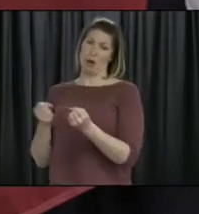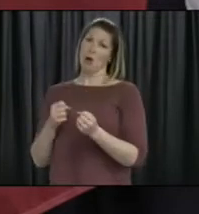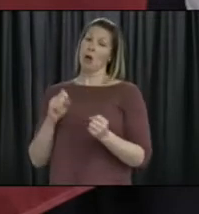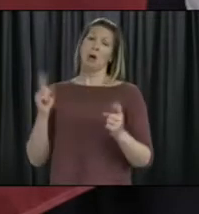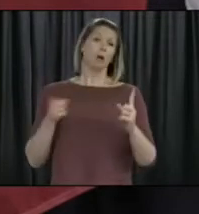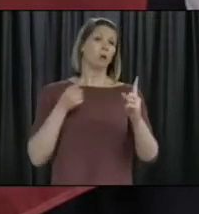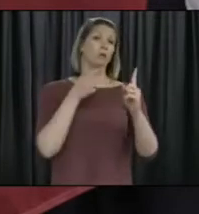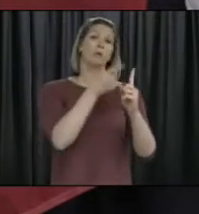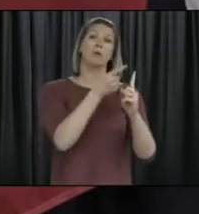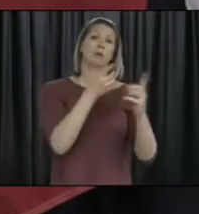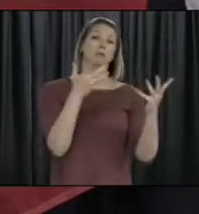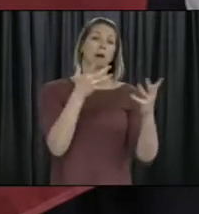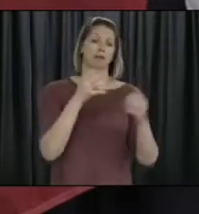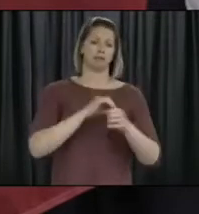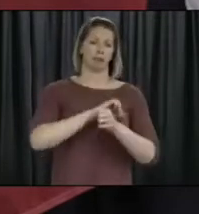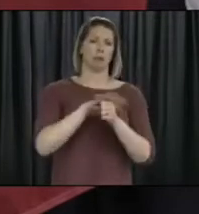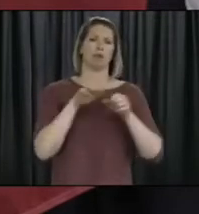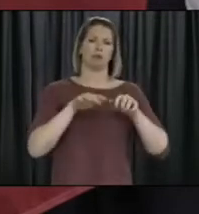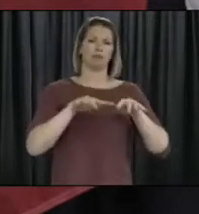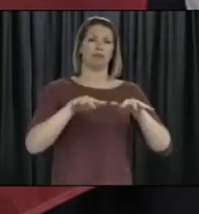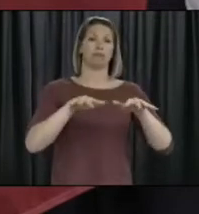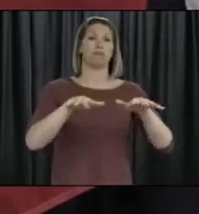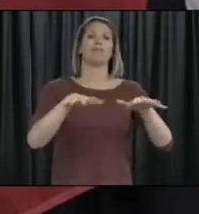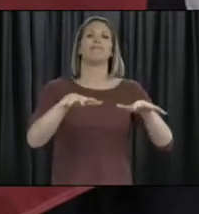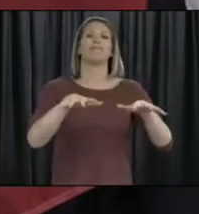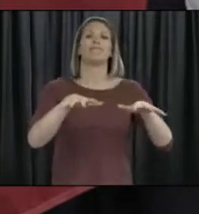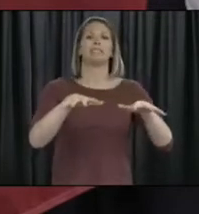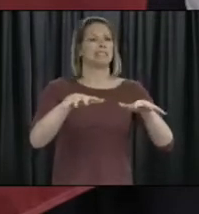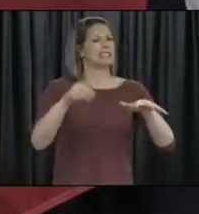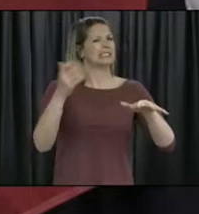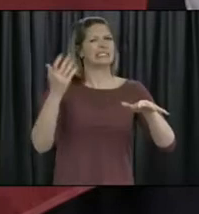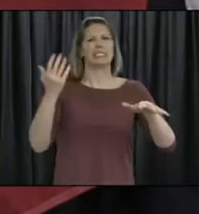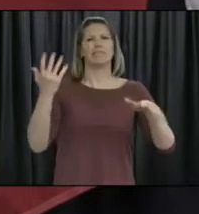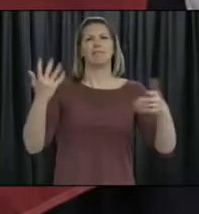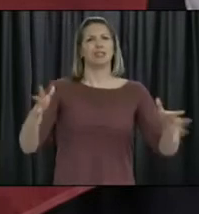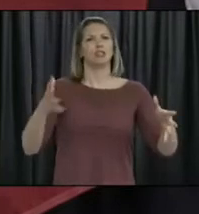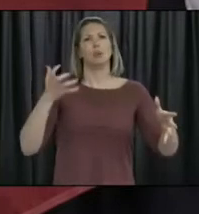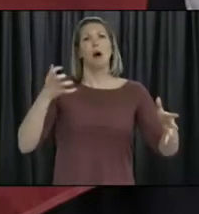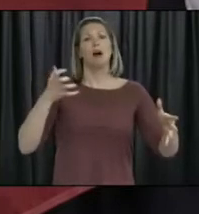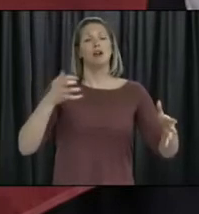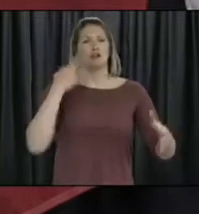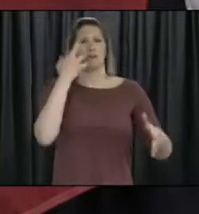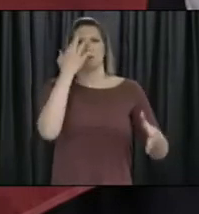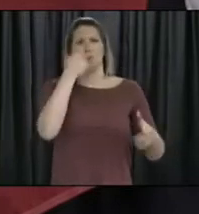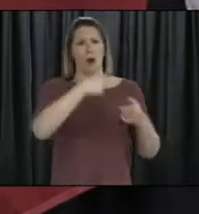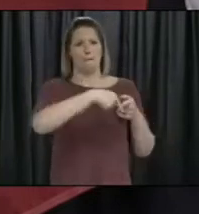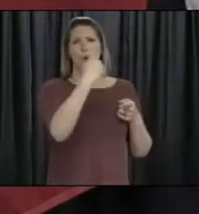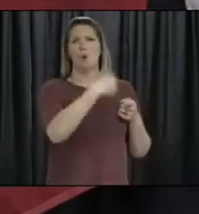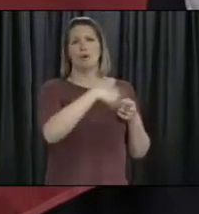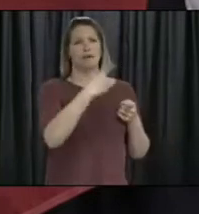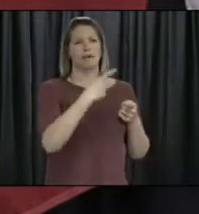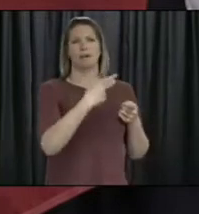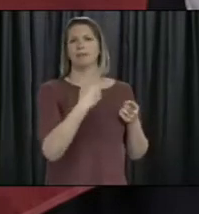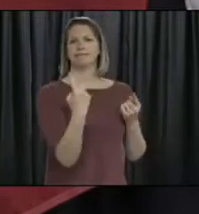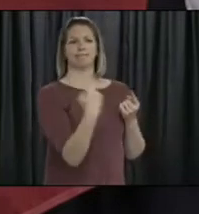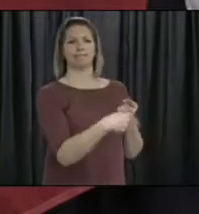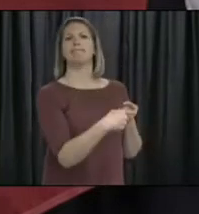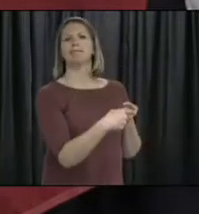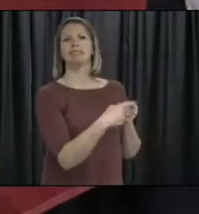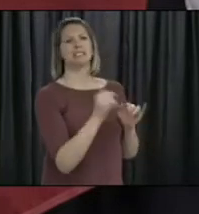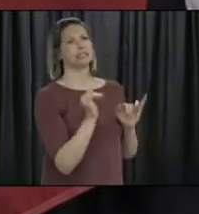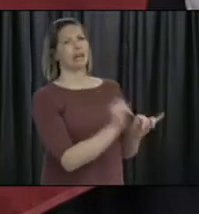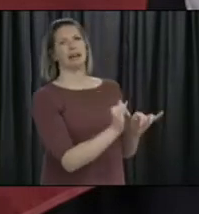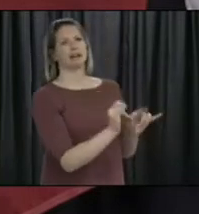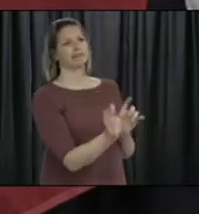and stop the spread of this virus within Newfoundland and Labrador. It is why we are tightening up our borders. But then, before we can comfortably do